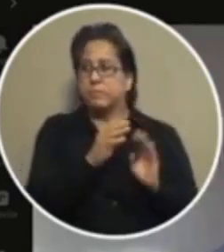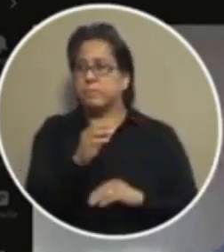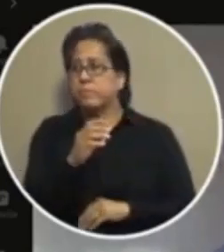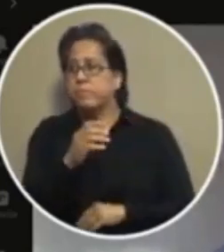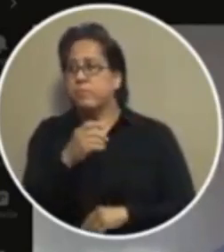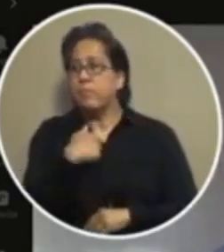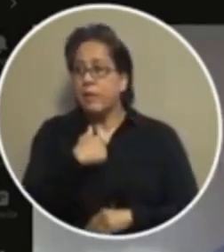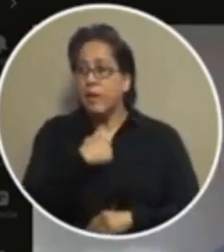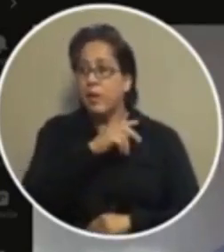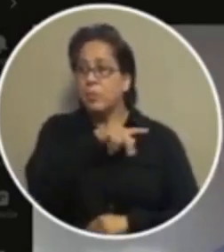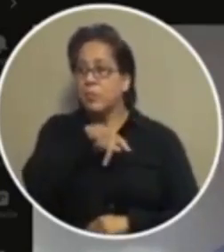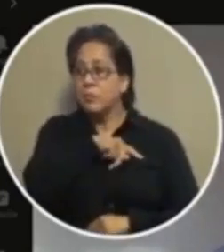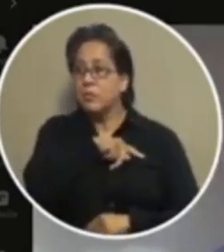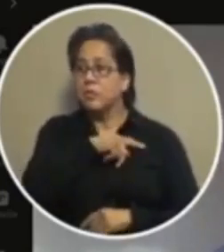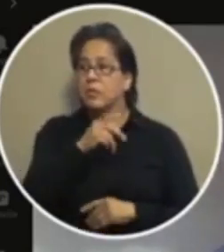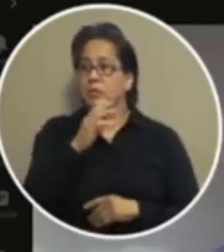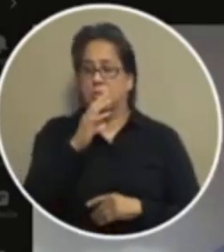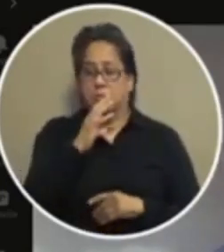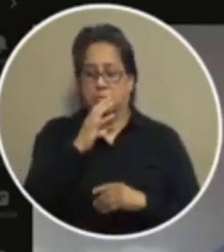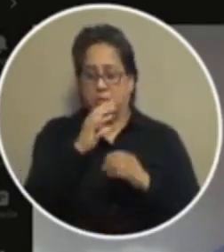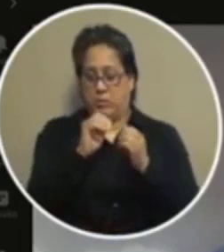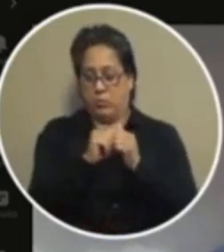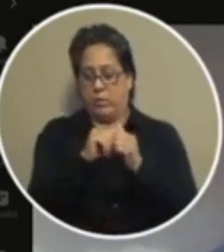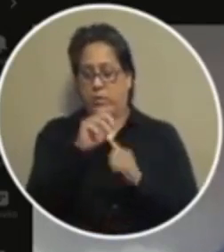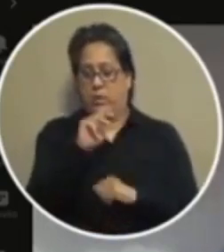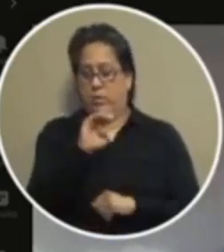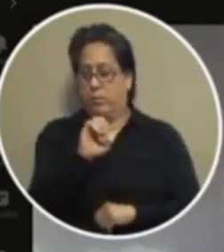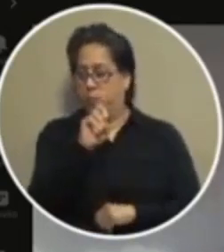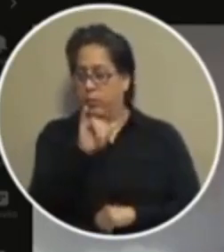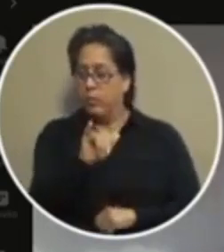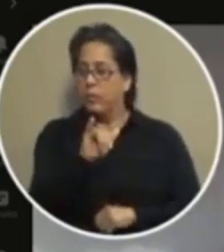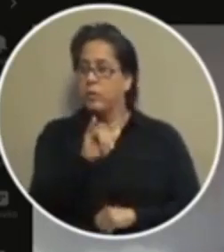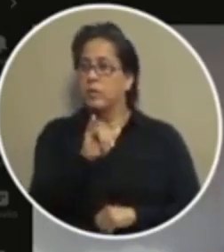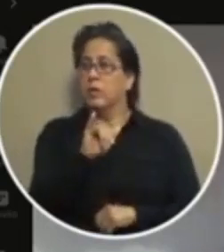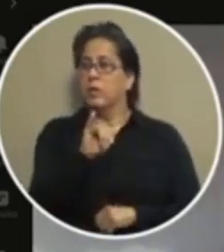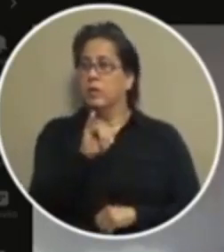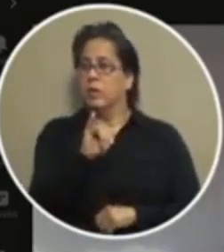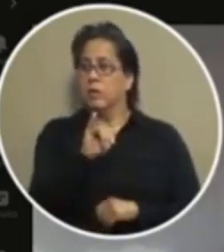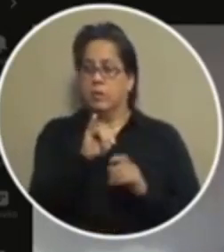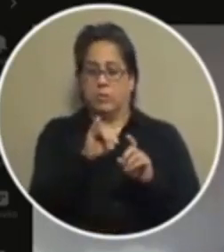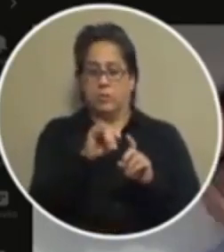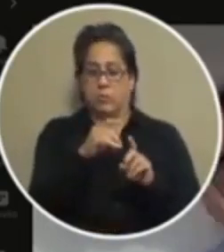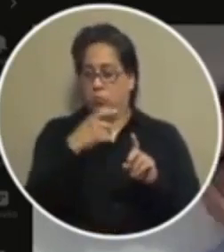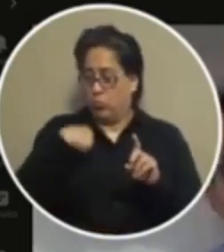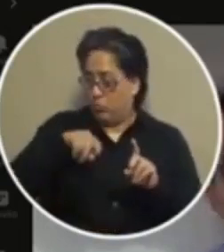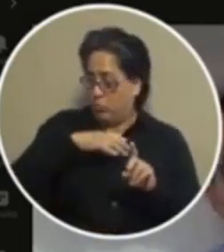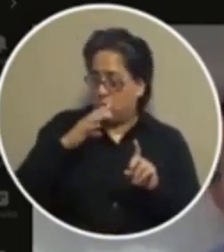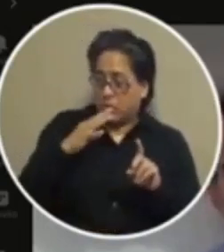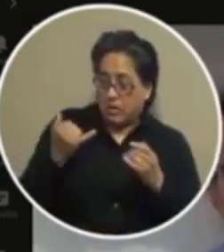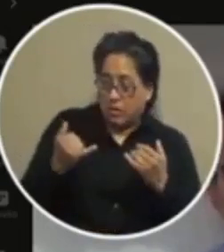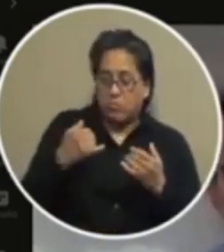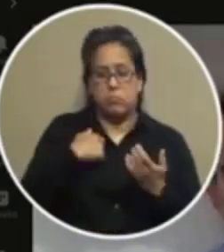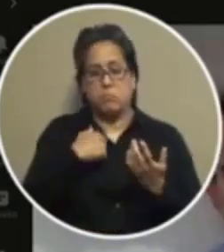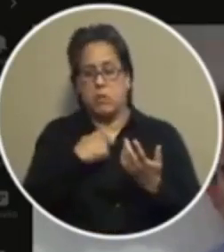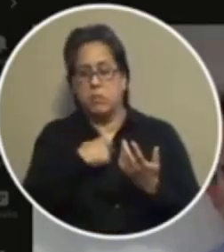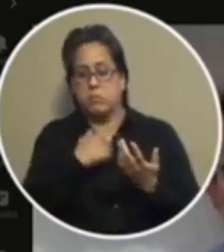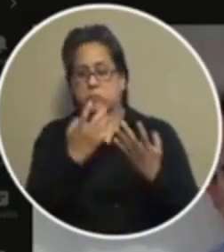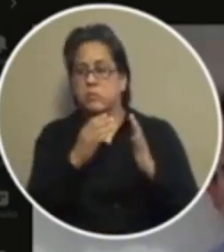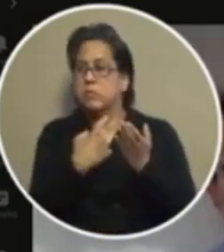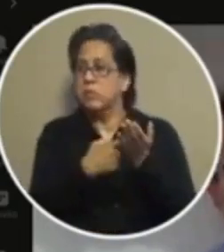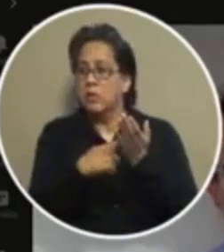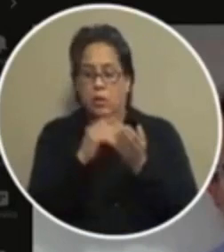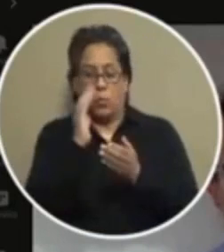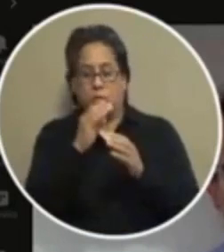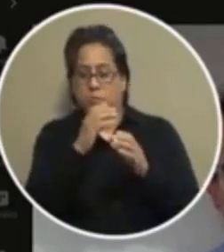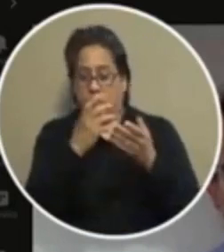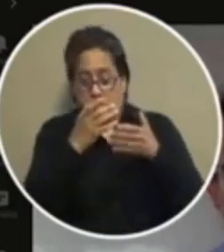talk to uh speaker pro tem moody i've been talking to him while we're all talking right now i'm going to personally finish that